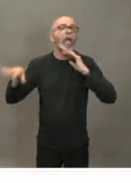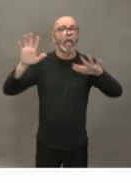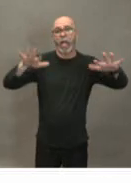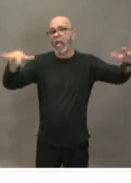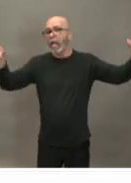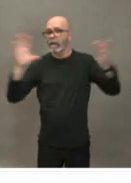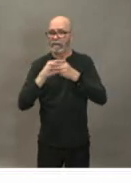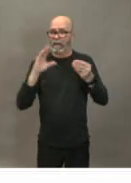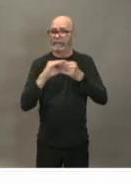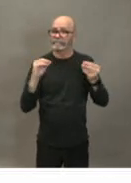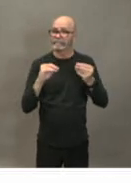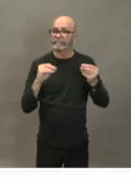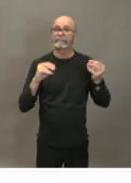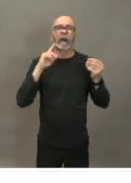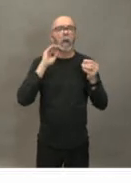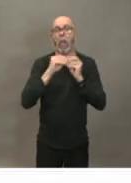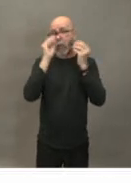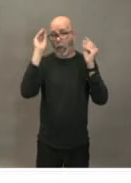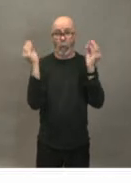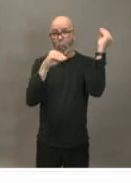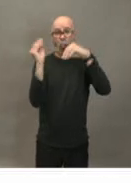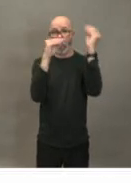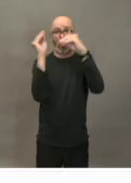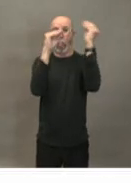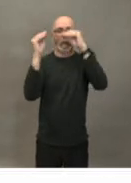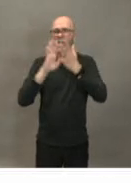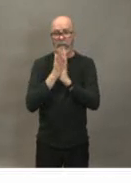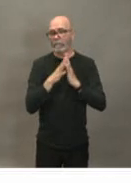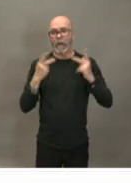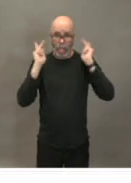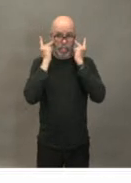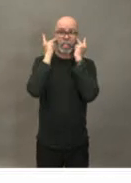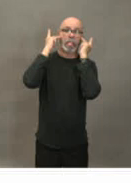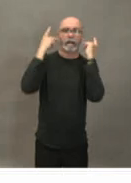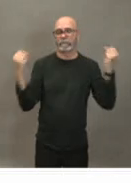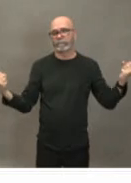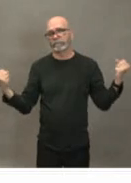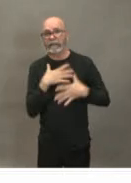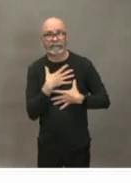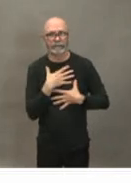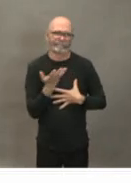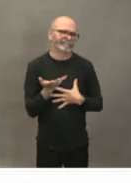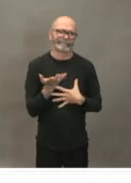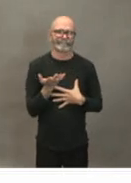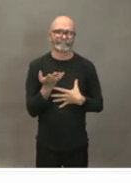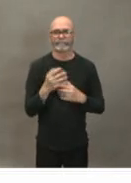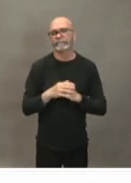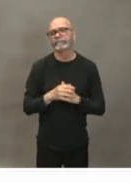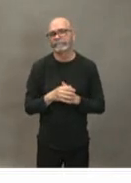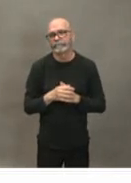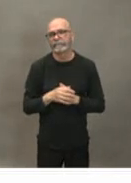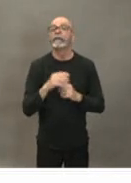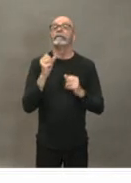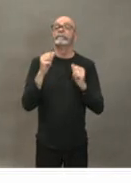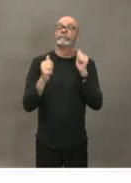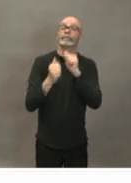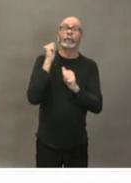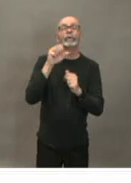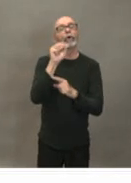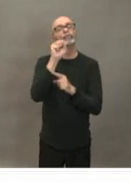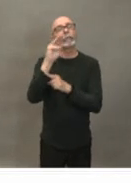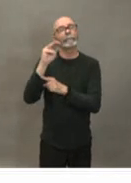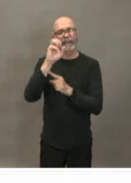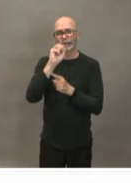to fear and anxiety so we really need to appeal to people to use their social media very responsibly around this issue